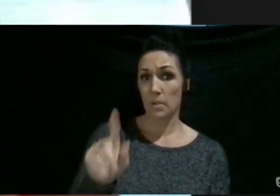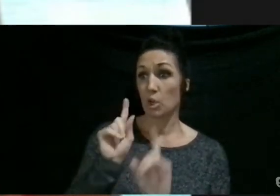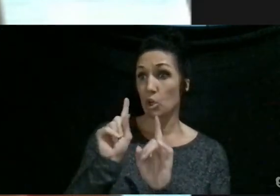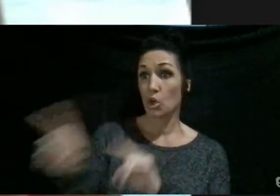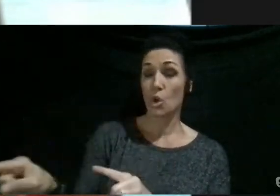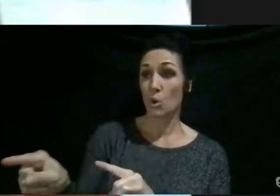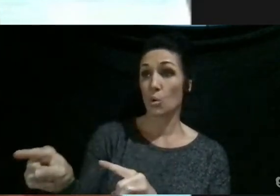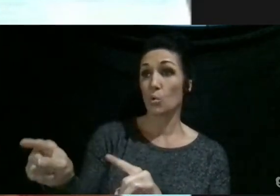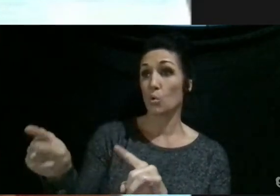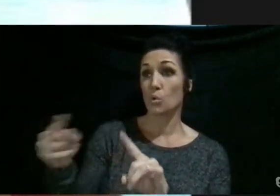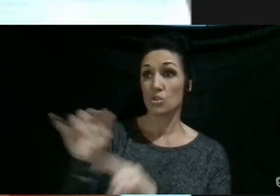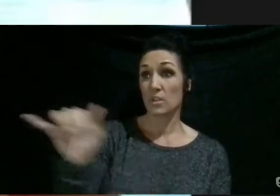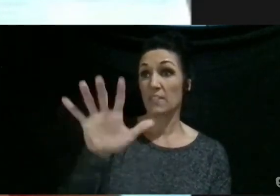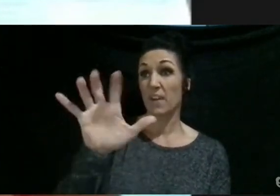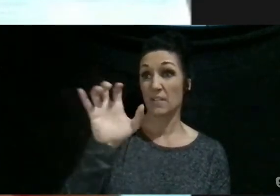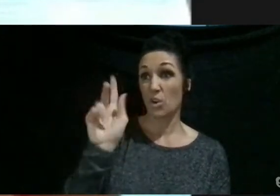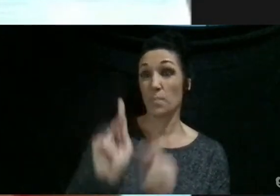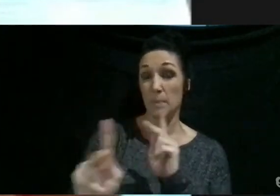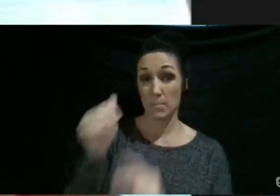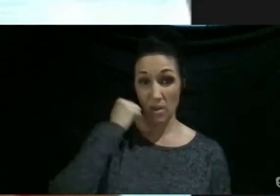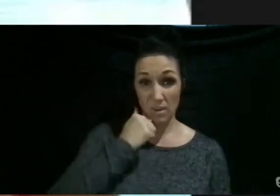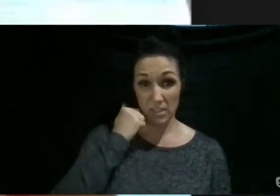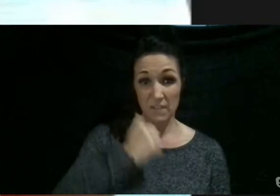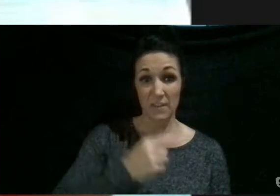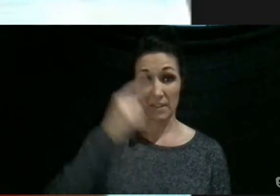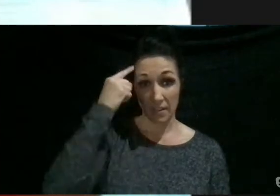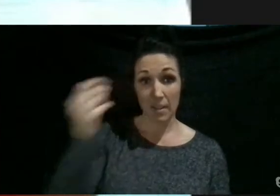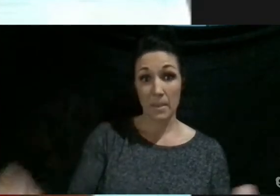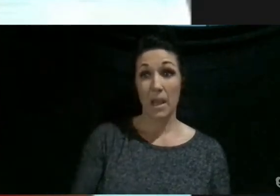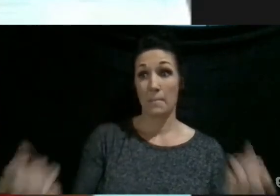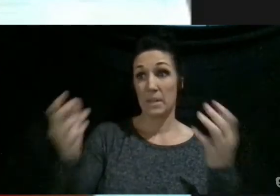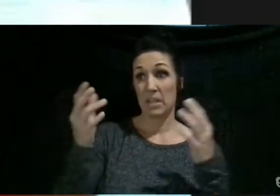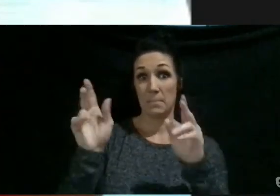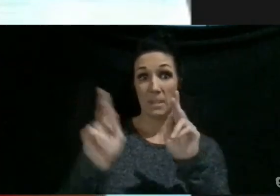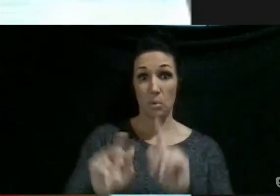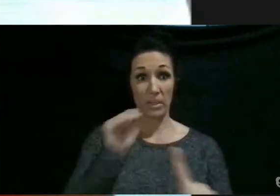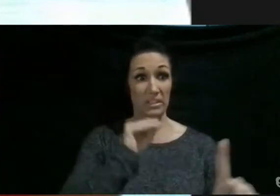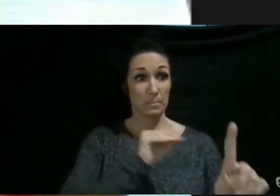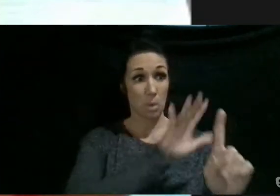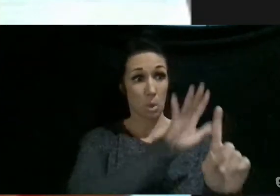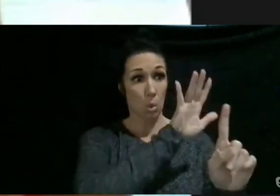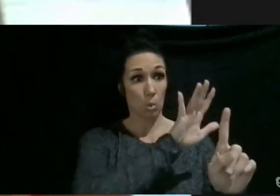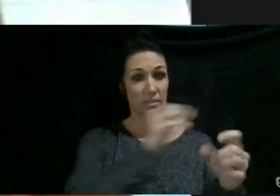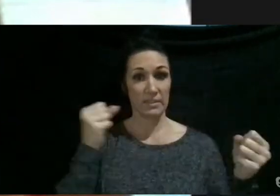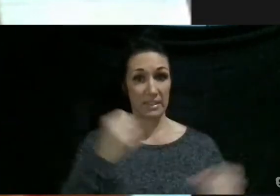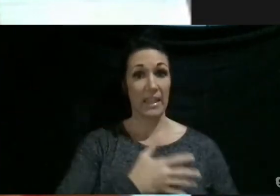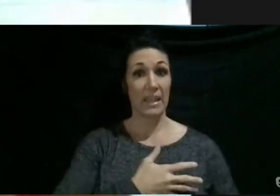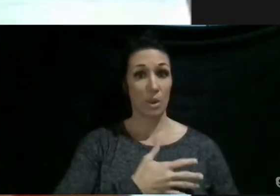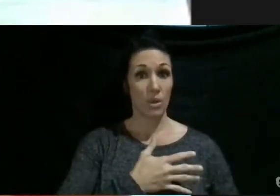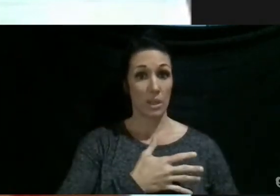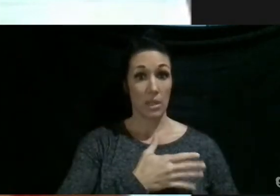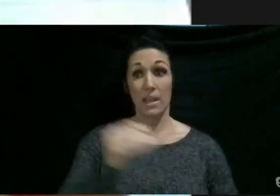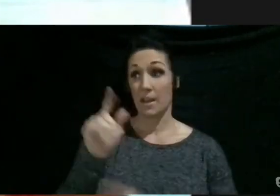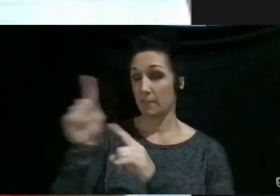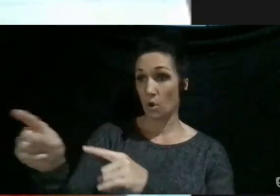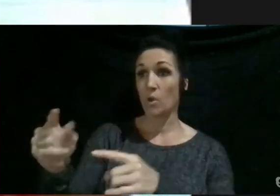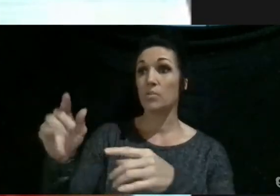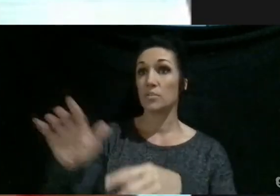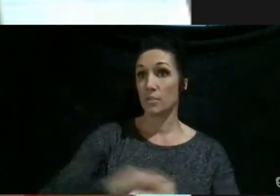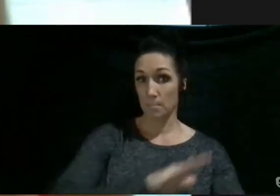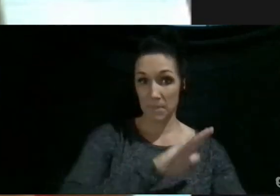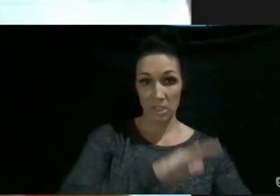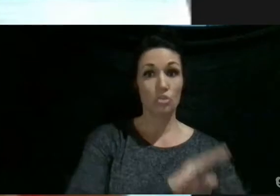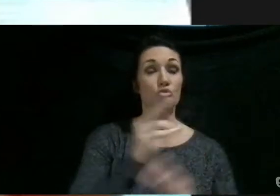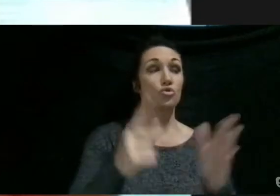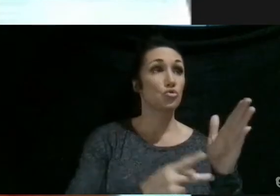500 people a day. Like, you have to think about how many people have been exposed, and it's just, like, scary sometimes, and I've gone to the beach twice, and, like, we did everything right.